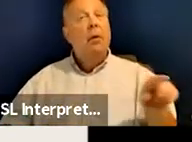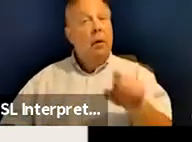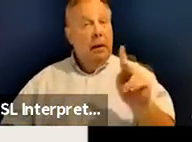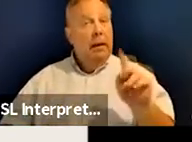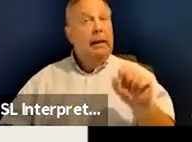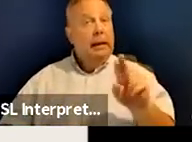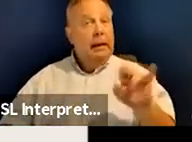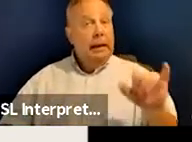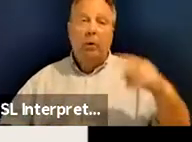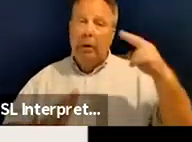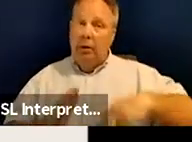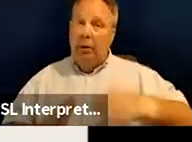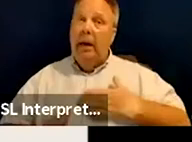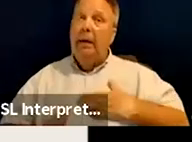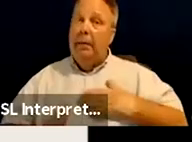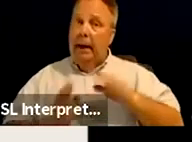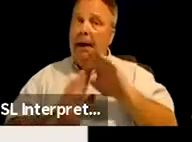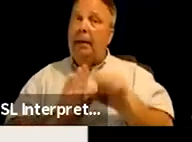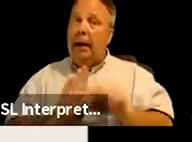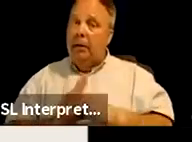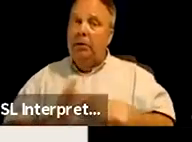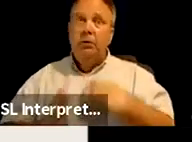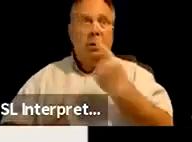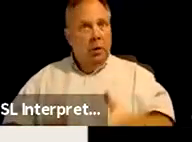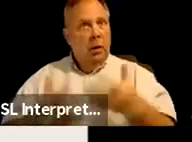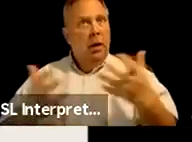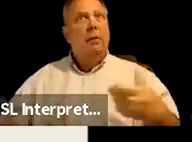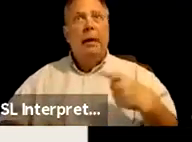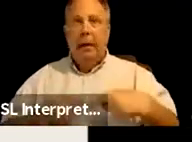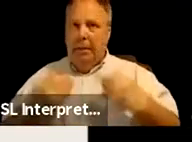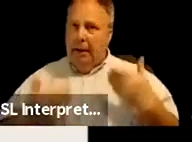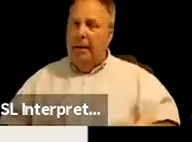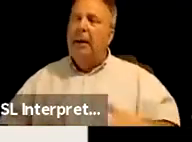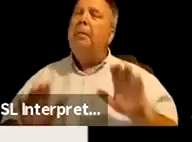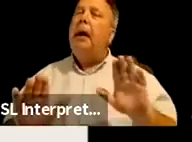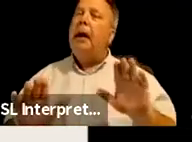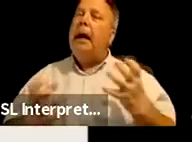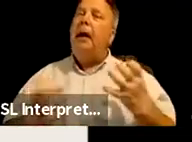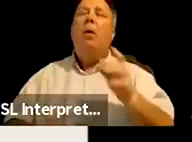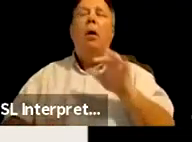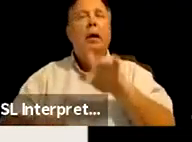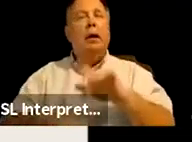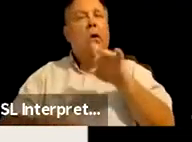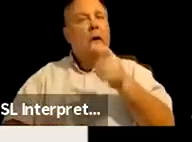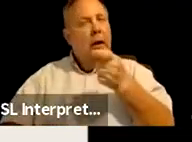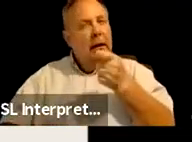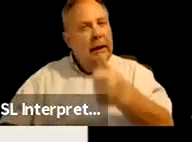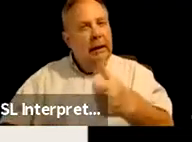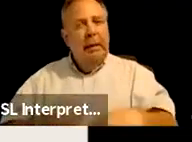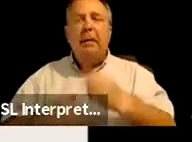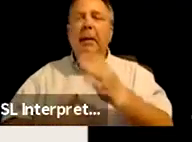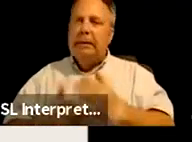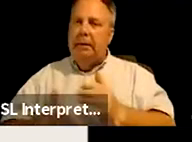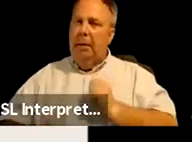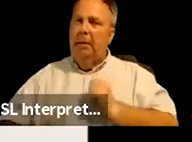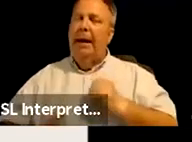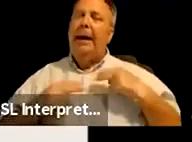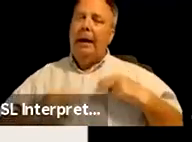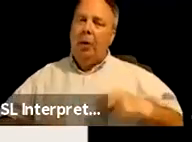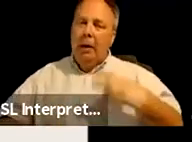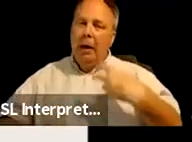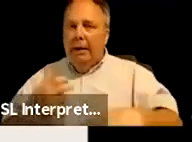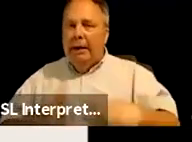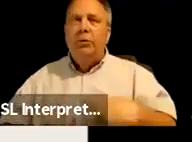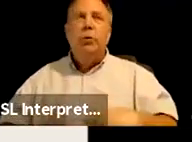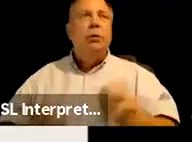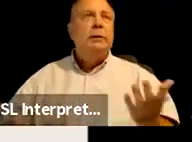read my bio, she told you all quite a bit about me, but I want to just talk a little bit about some of my own health issues and what,